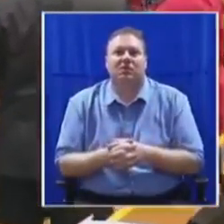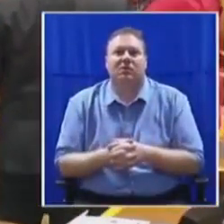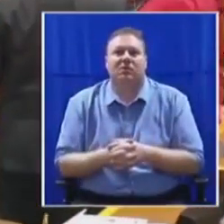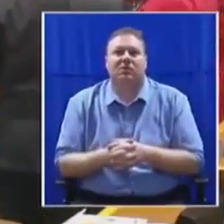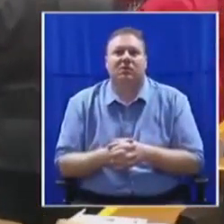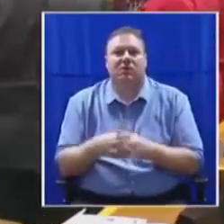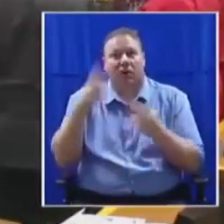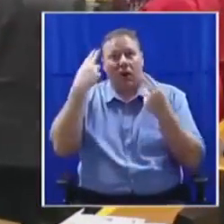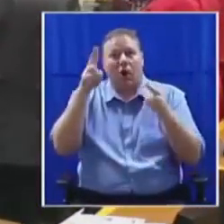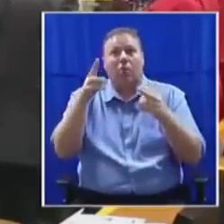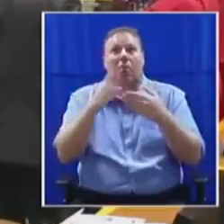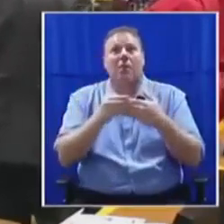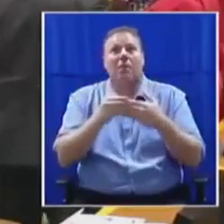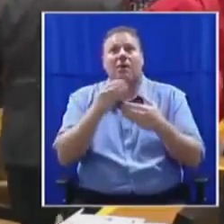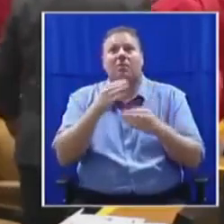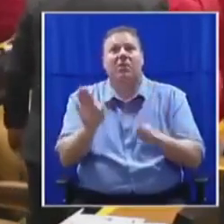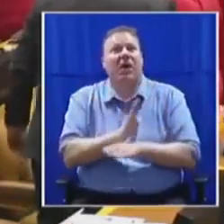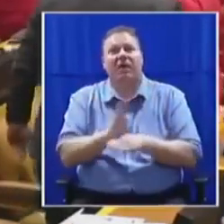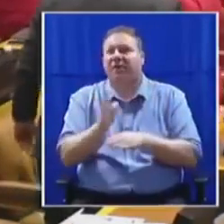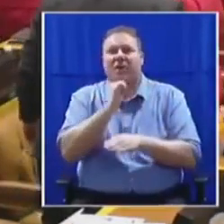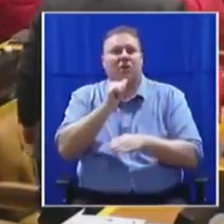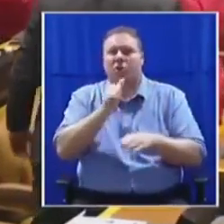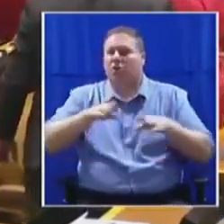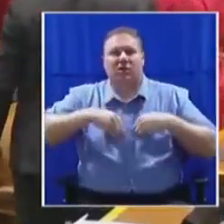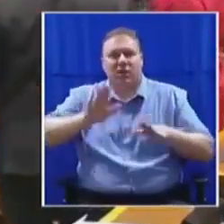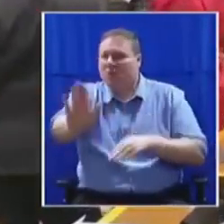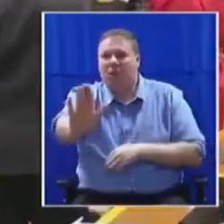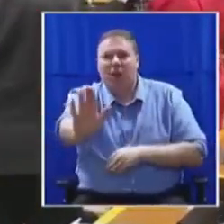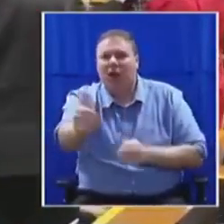Honourable members the behavior is unacceptable please